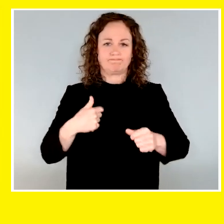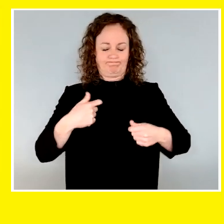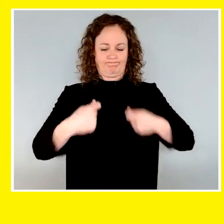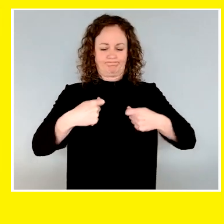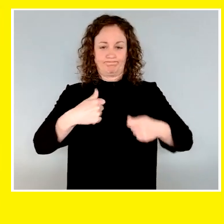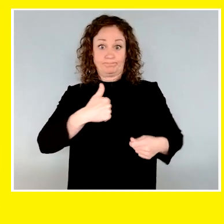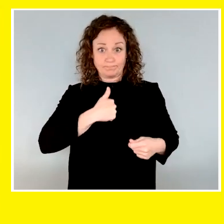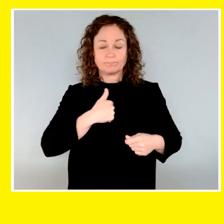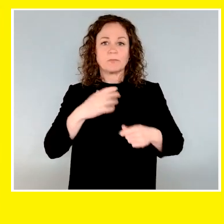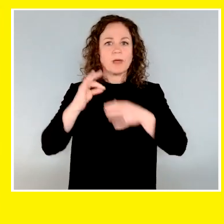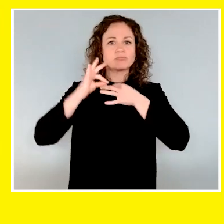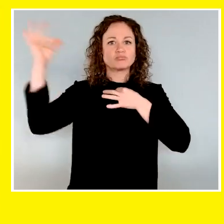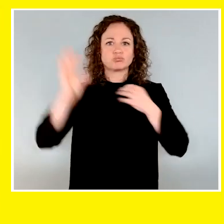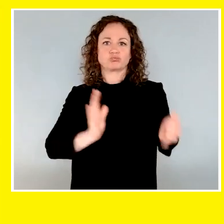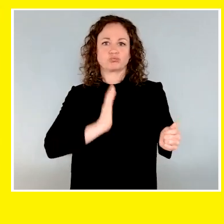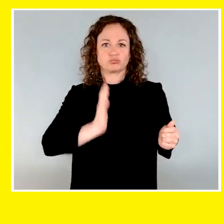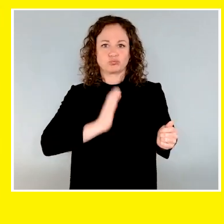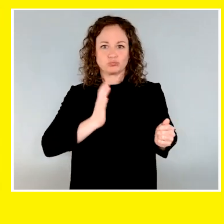in a space with added distractions.